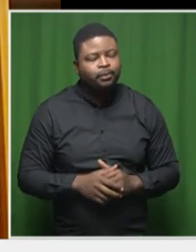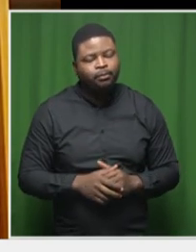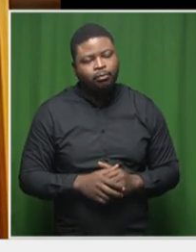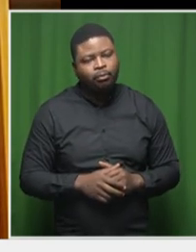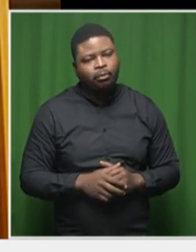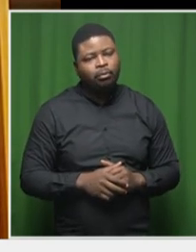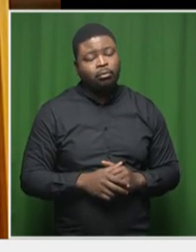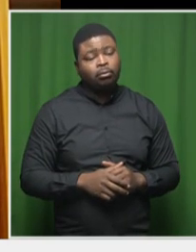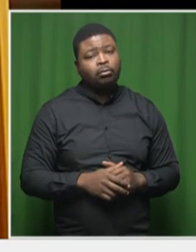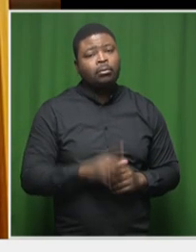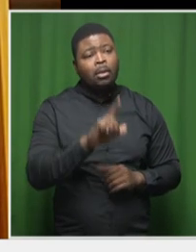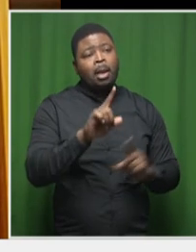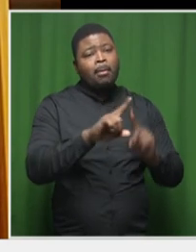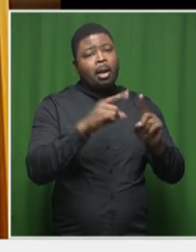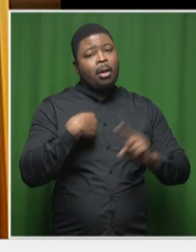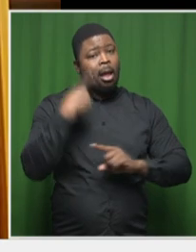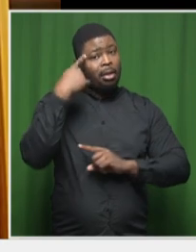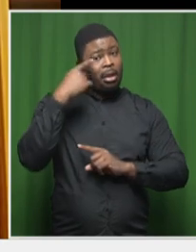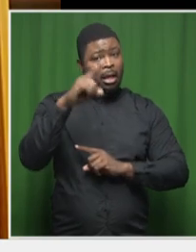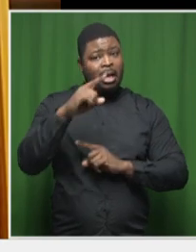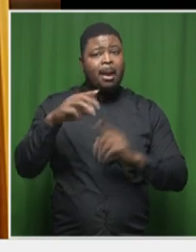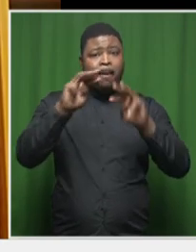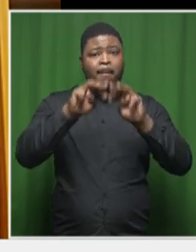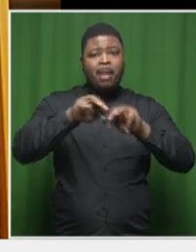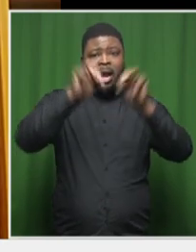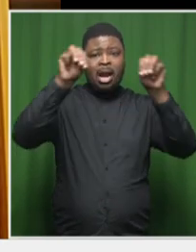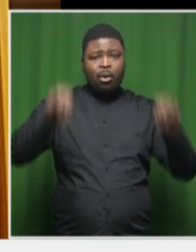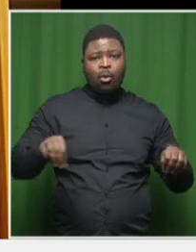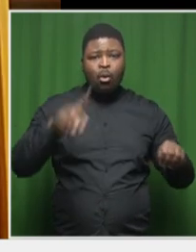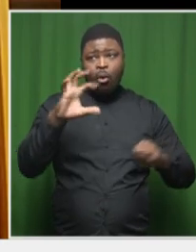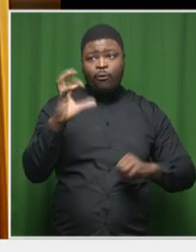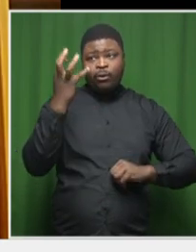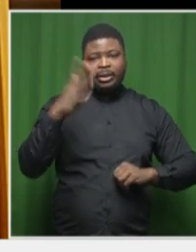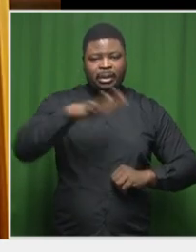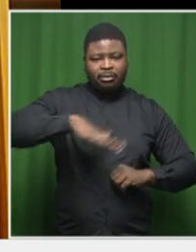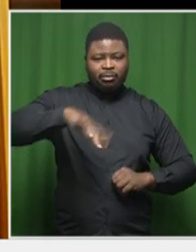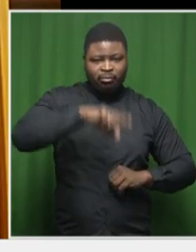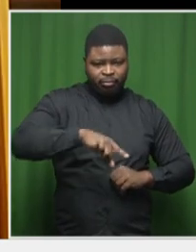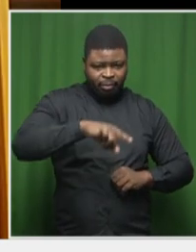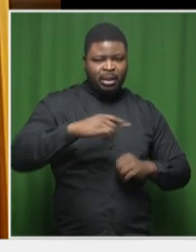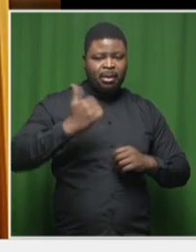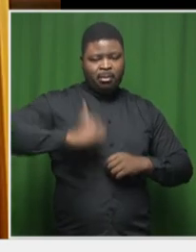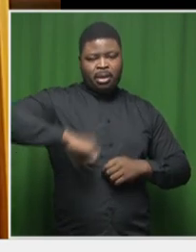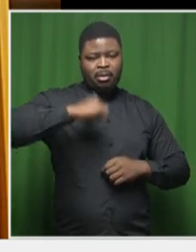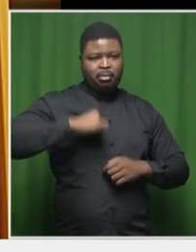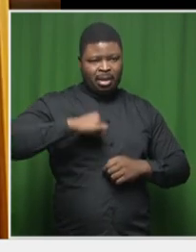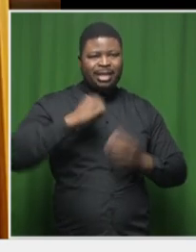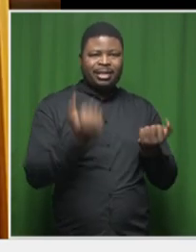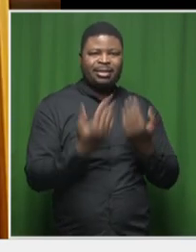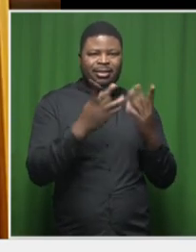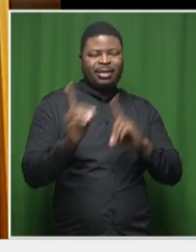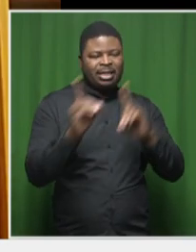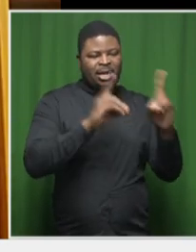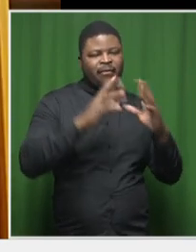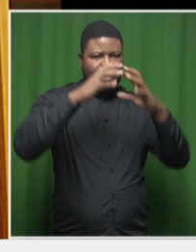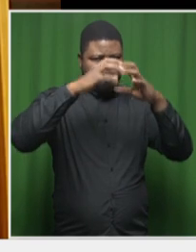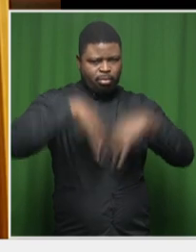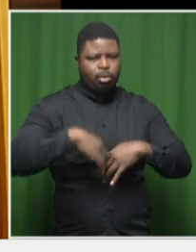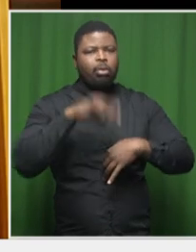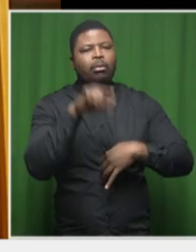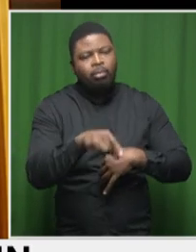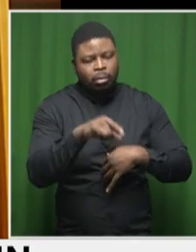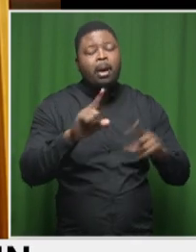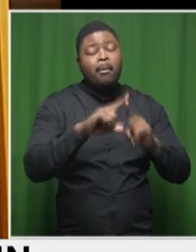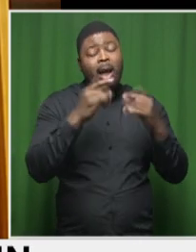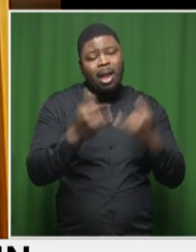municipality has already collapsed in terms of service delivery, there's been huge problems at